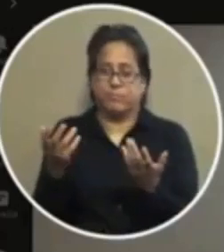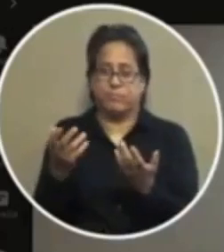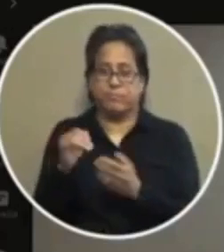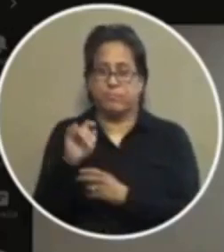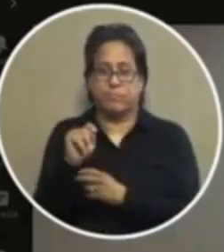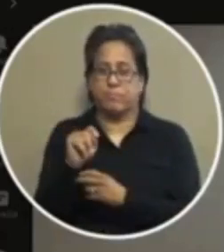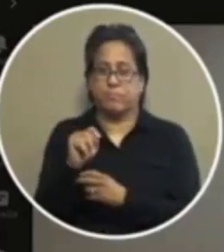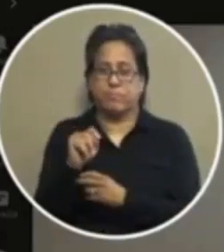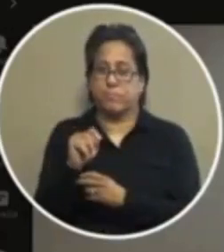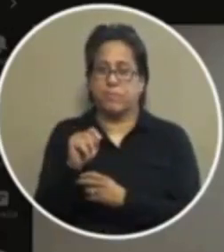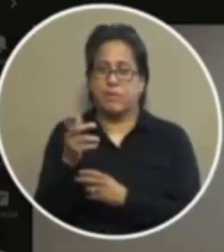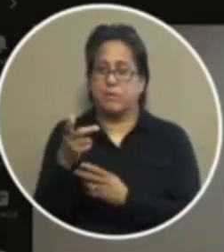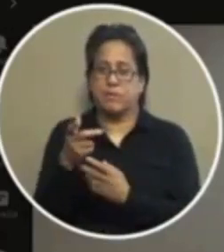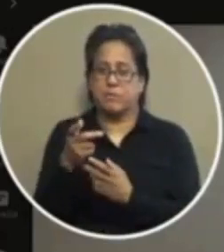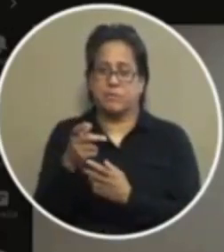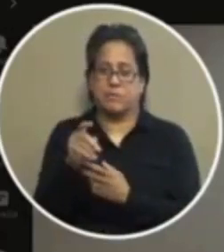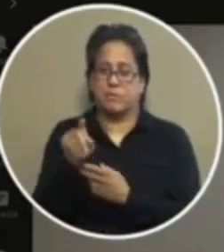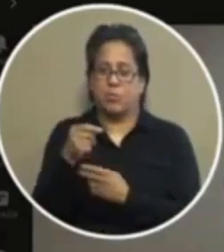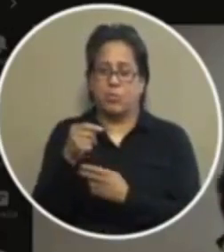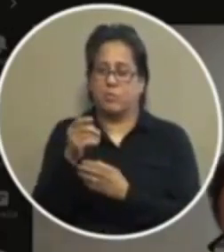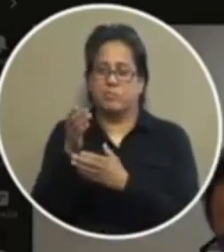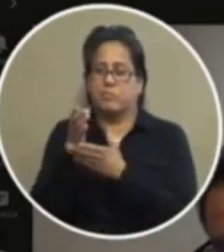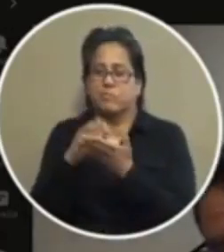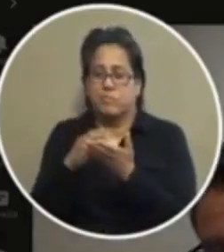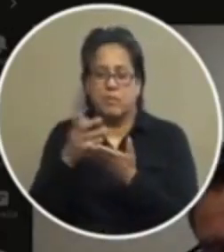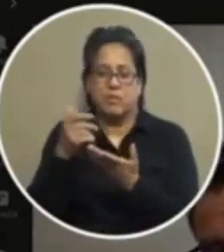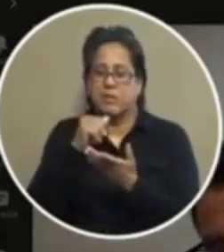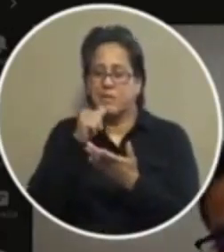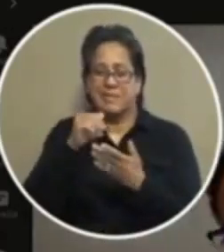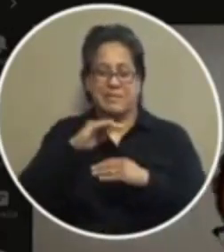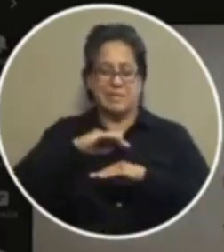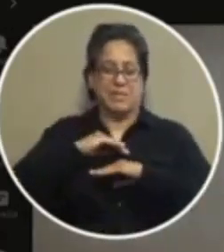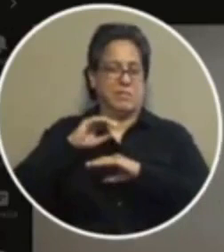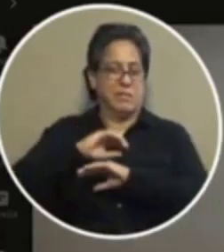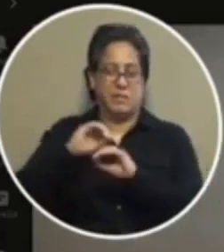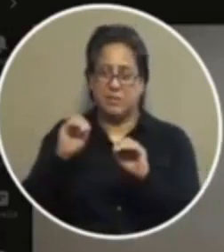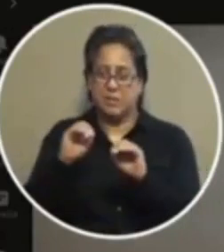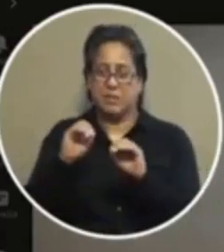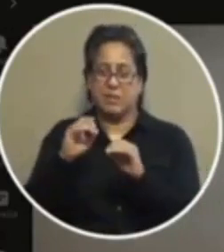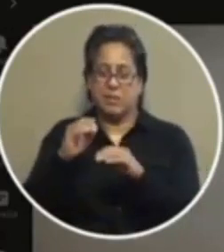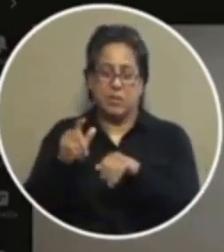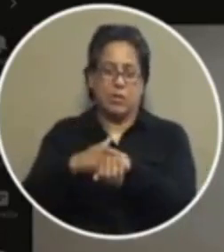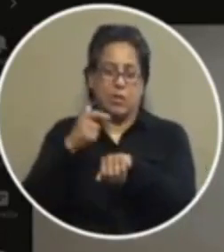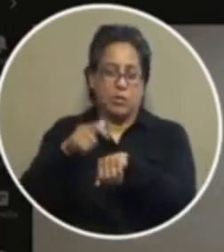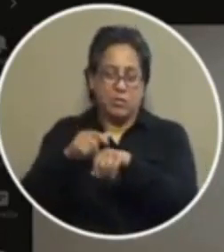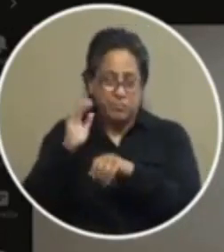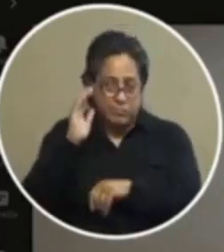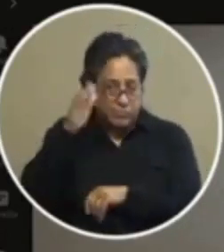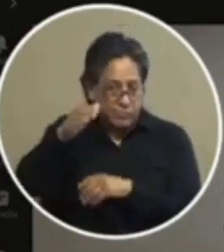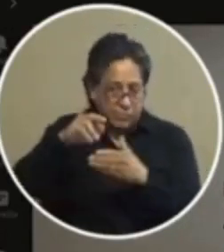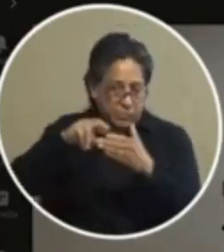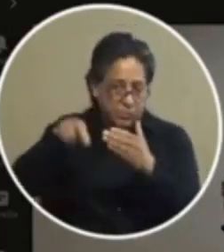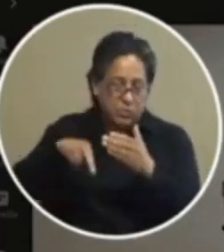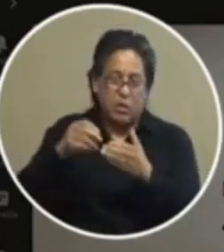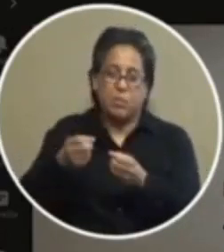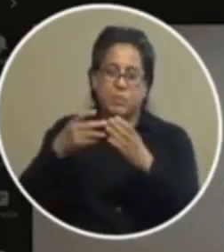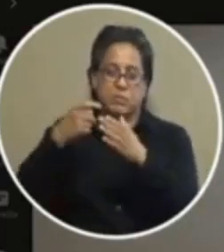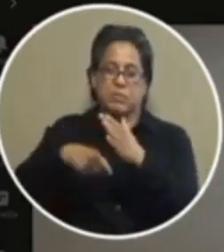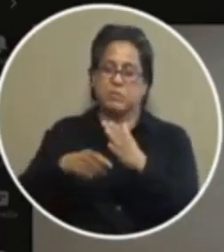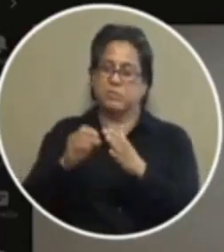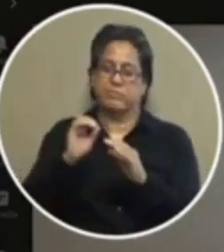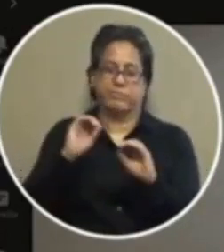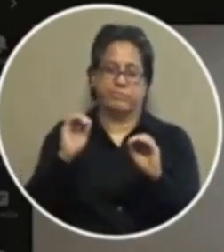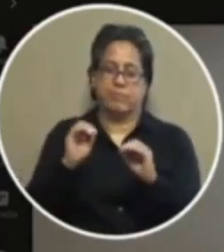panacea for the moment it doesn't satisfy anything as far as the long-term consequences of what the costs are going to be